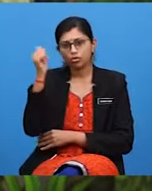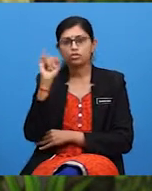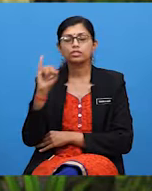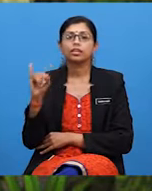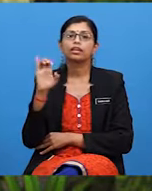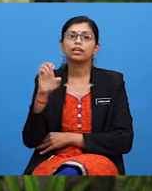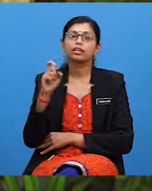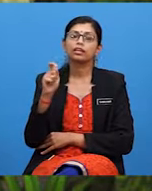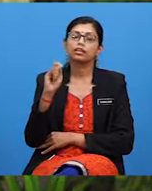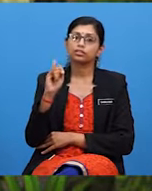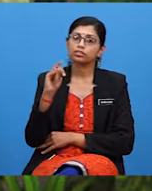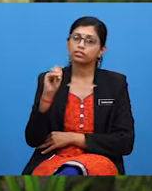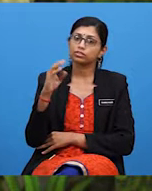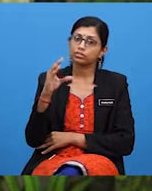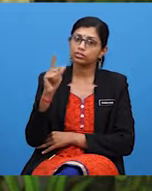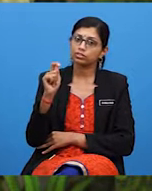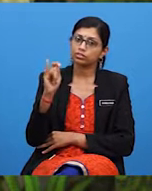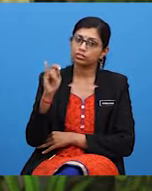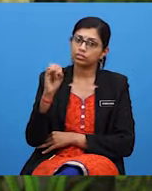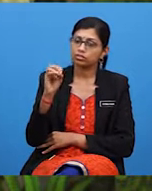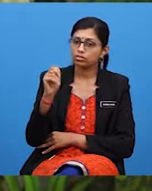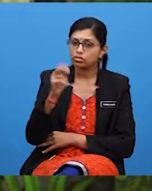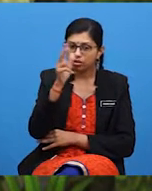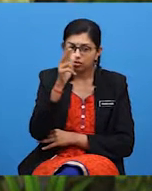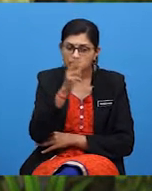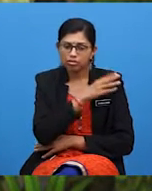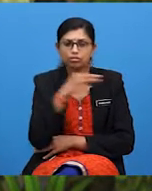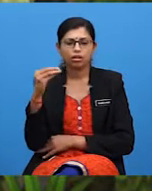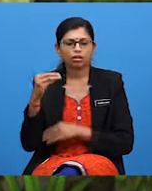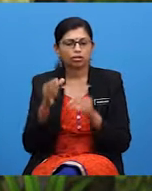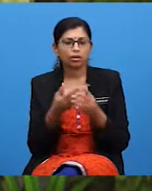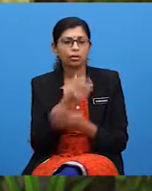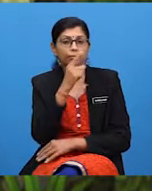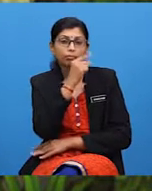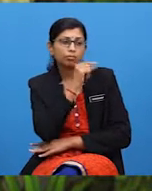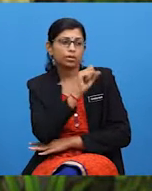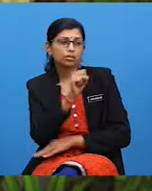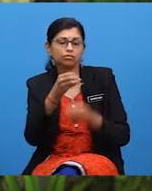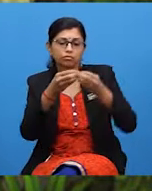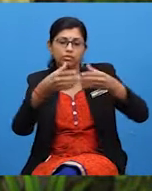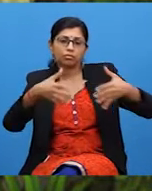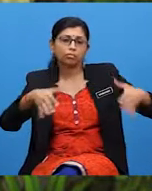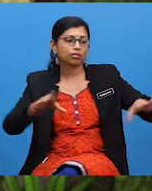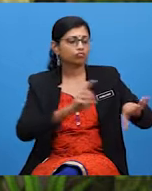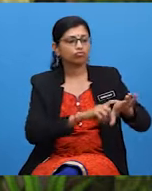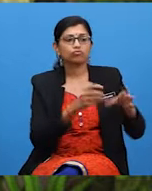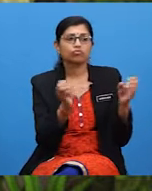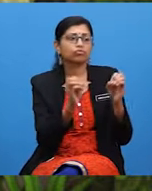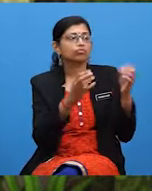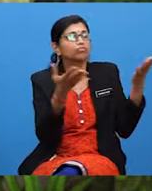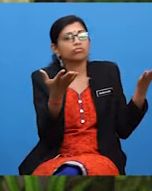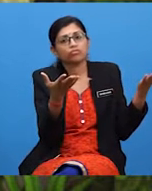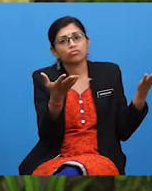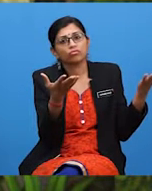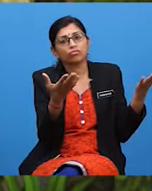and insects to disappear over time. So, instead of becoming a problem